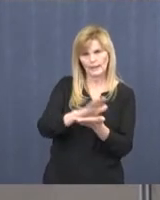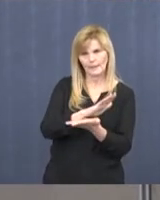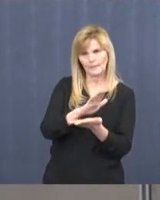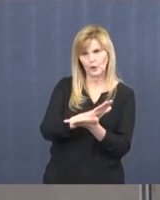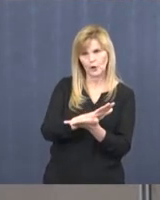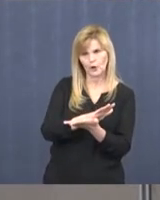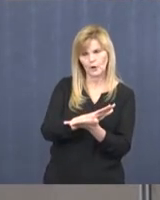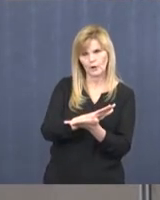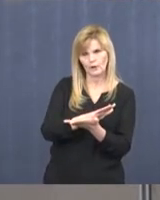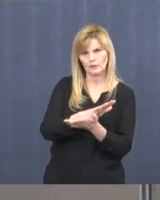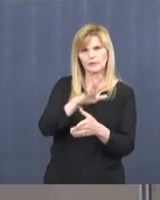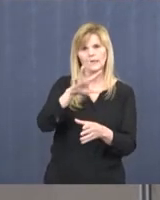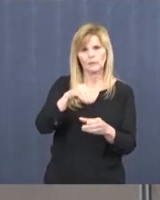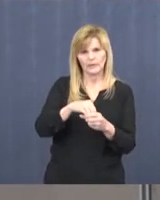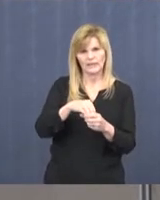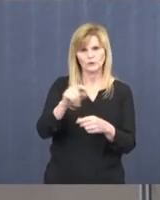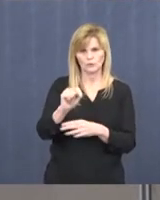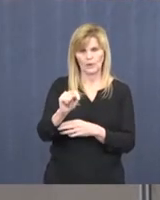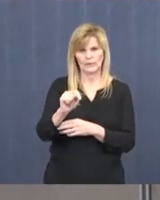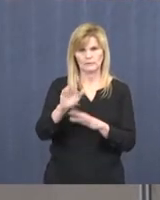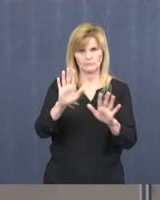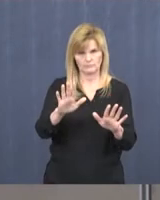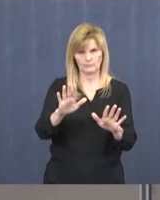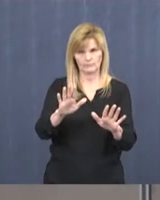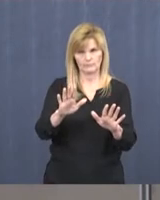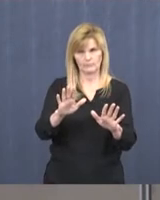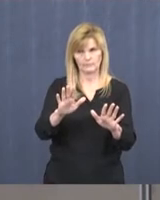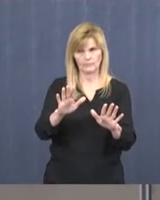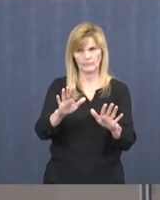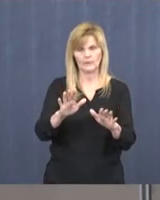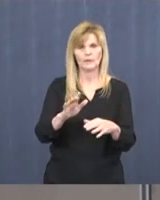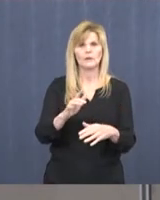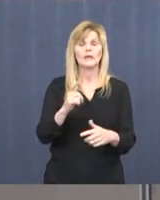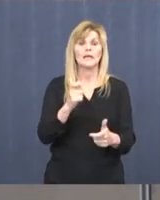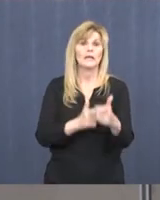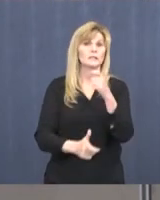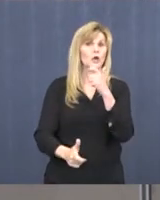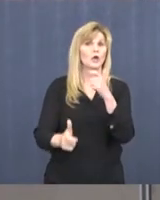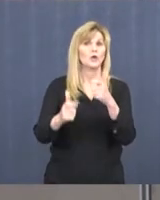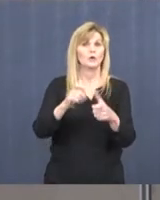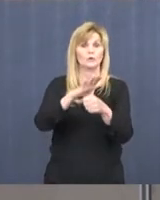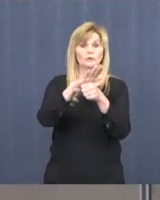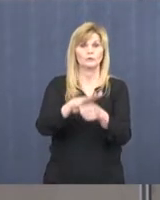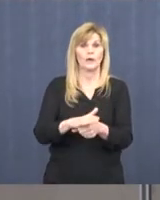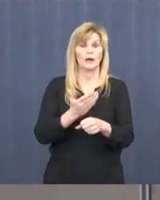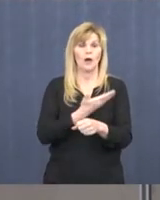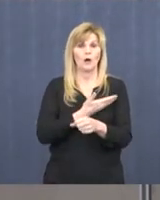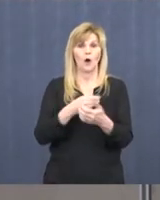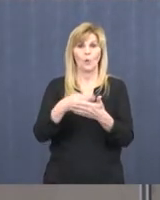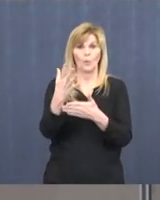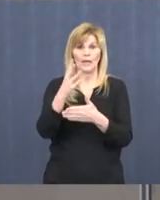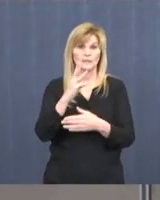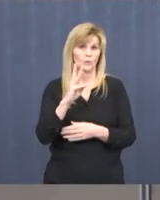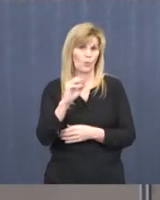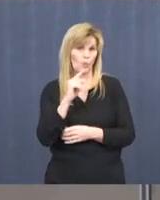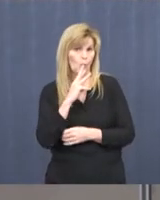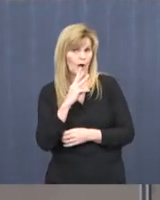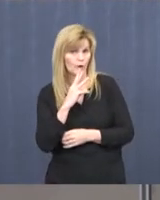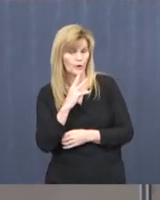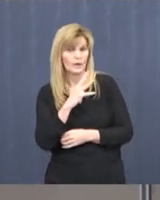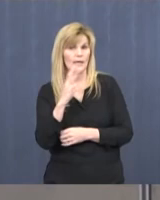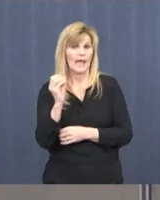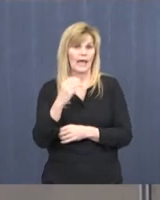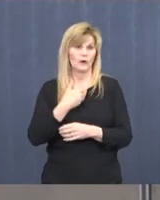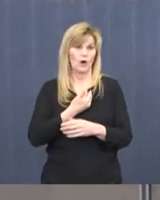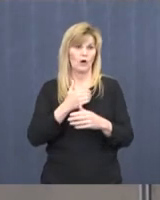in your toilets. This is a huge strain on our wastewater and infrastructure. So we really